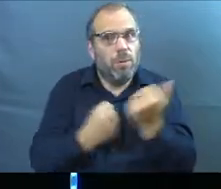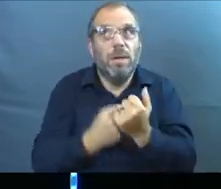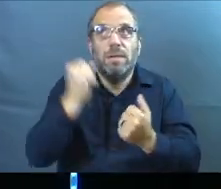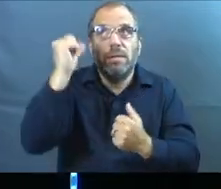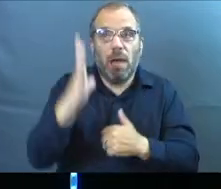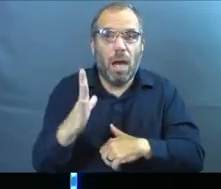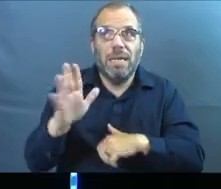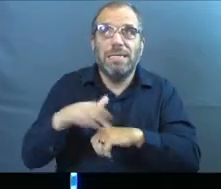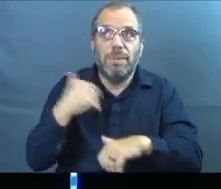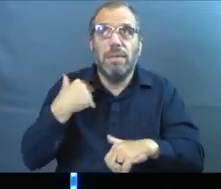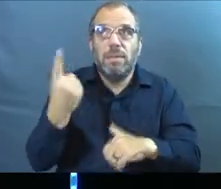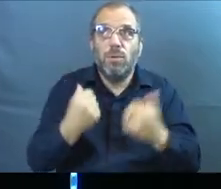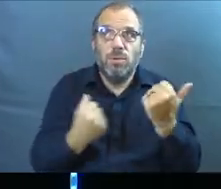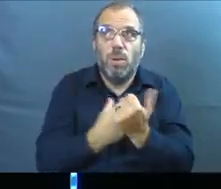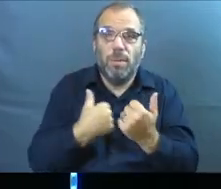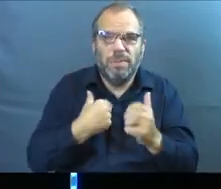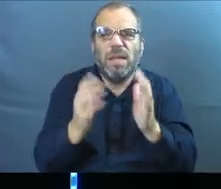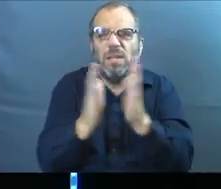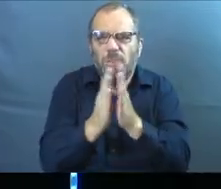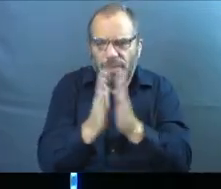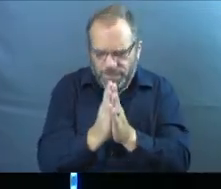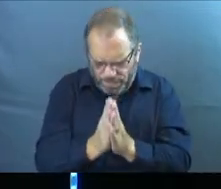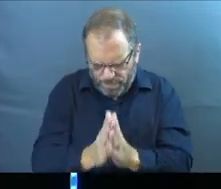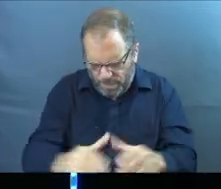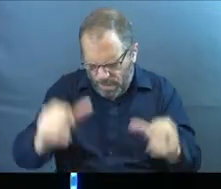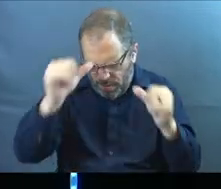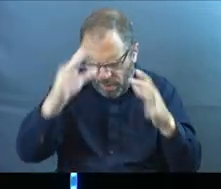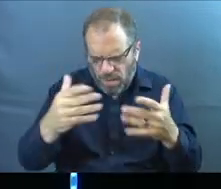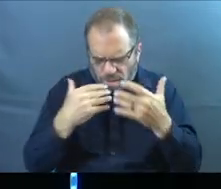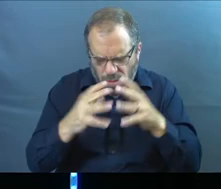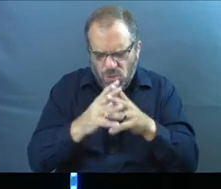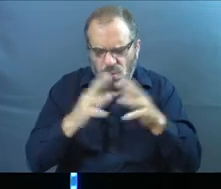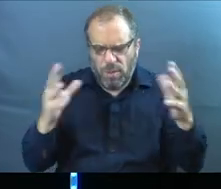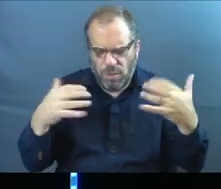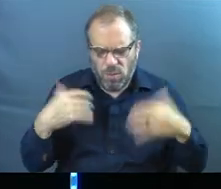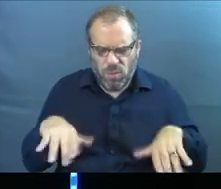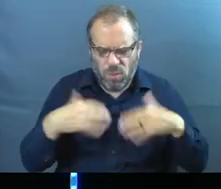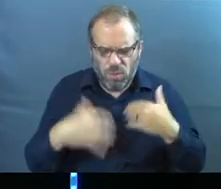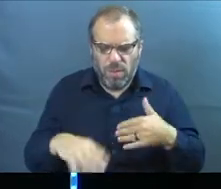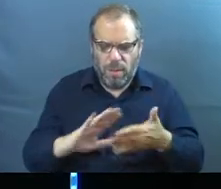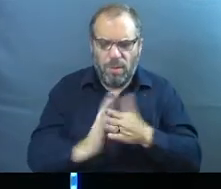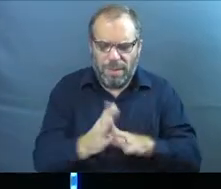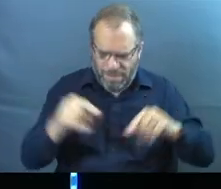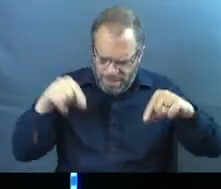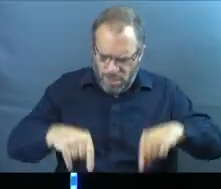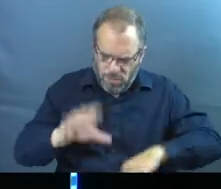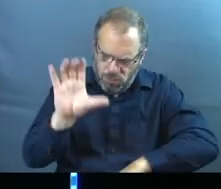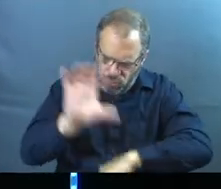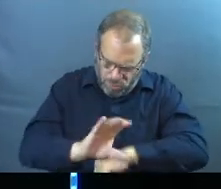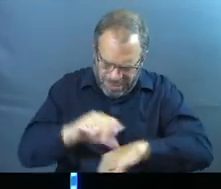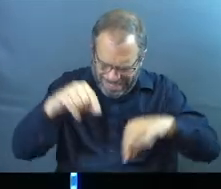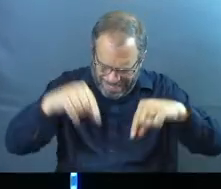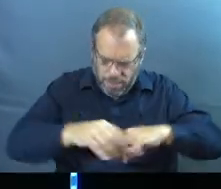God, send somebody who can support me. Let's pray. Heavenly Father, I thank you so much for this time. thank you that we get to be here in your house.